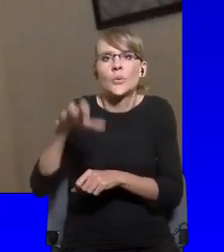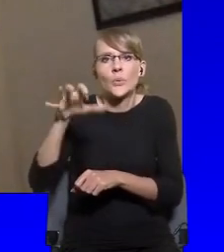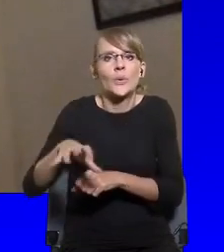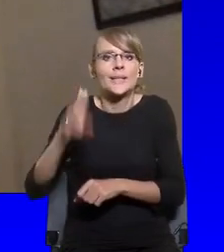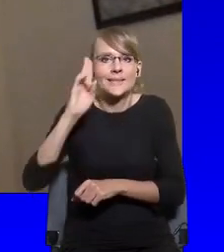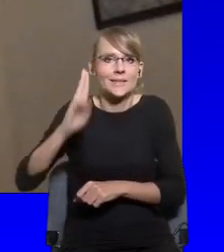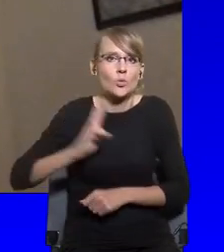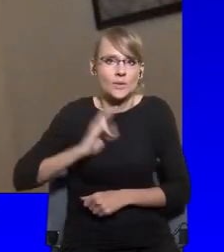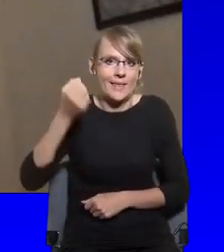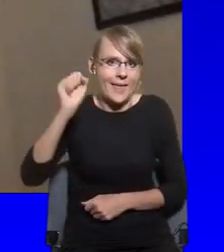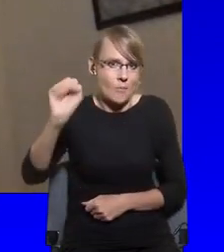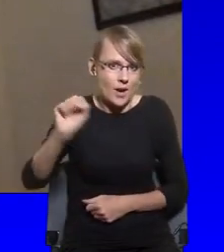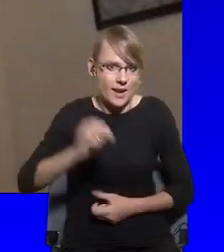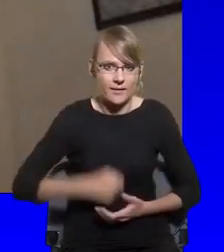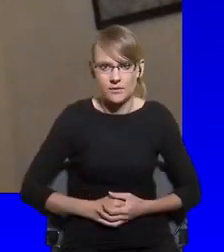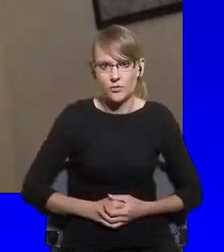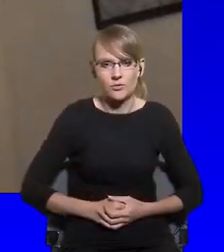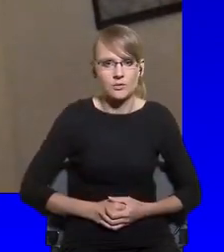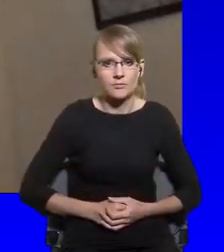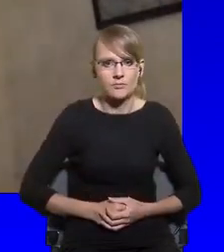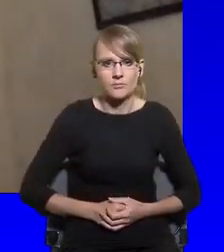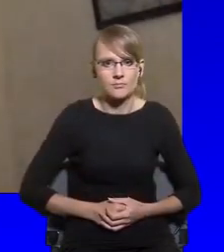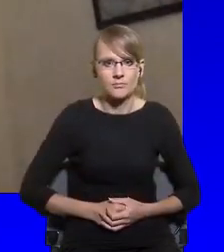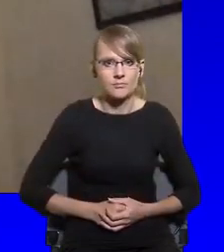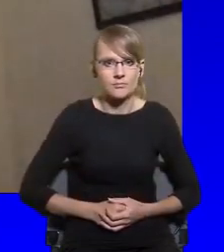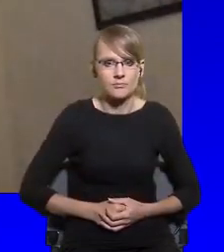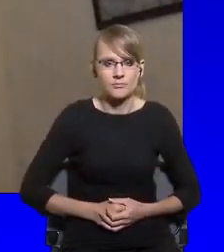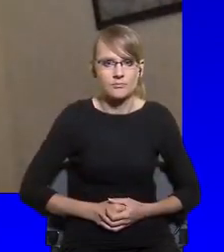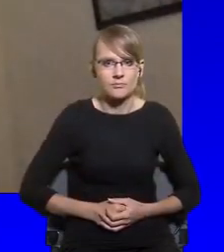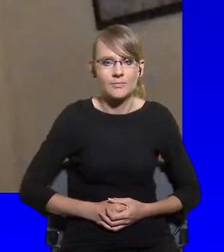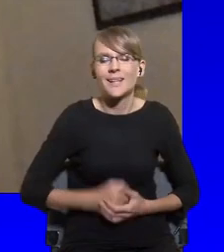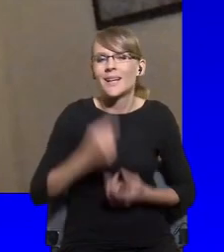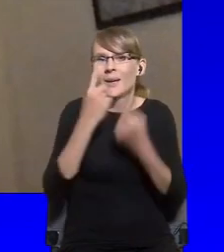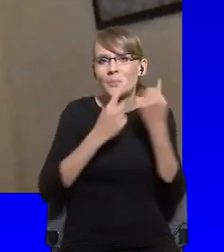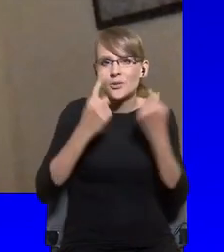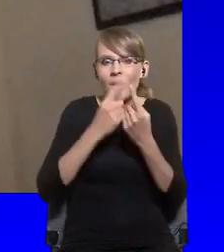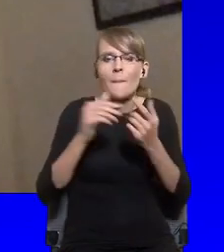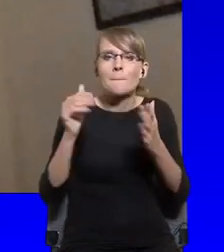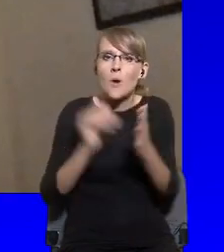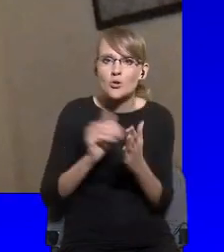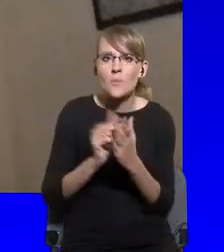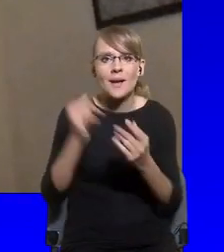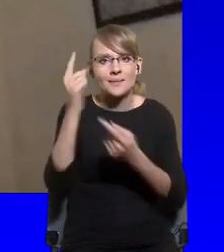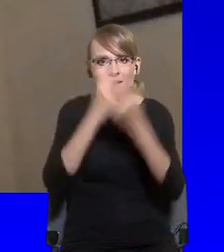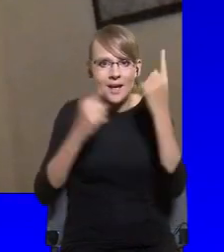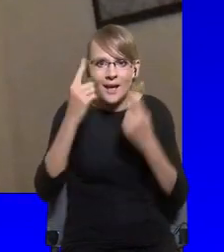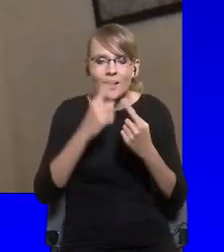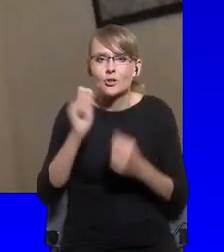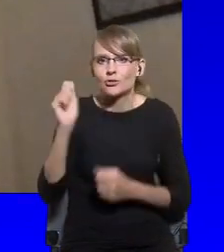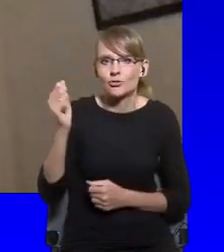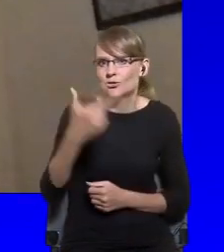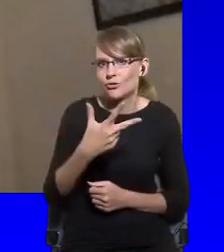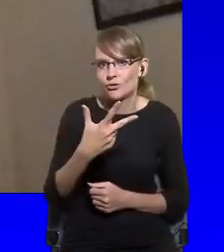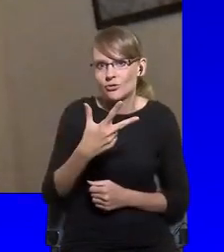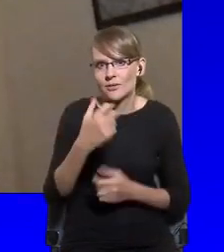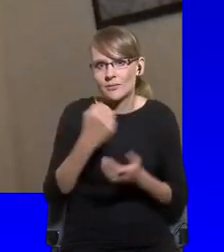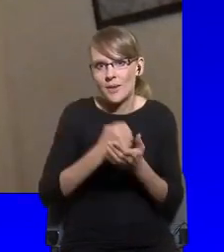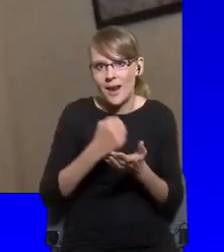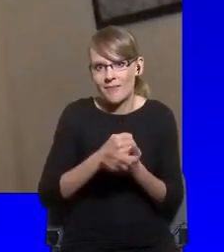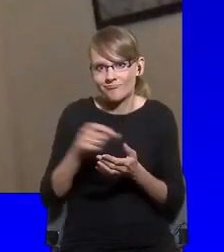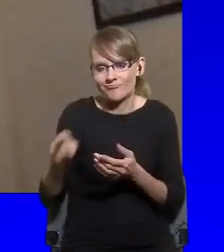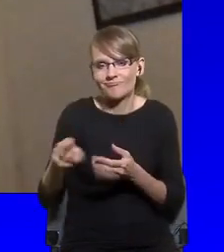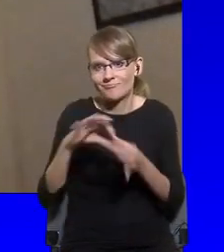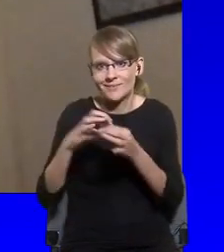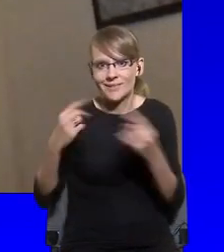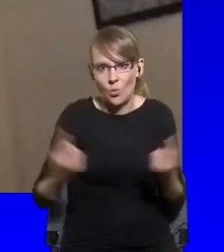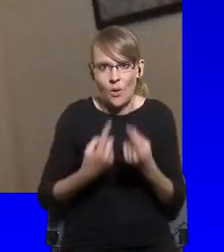and maybe can sort of think about three dimensions of that, which are some